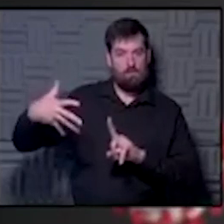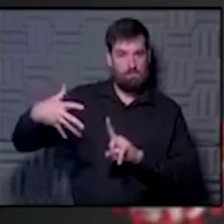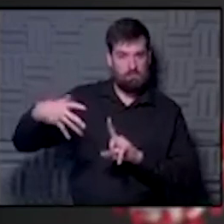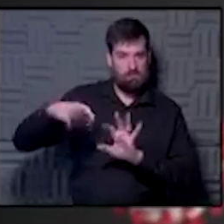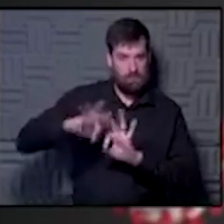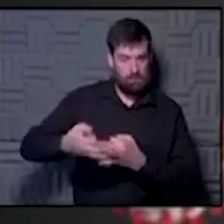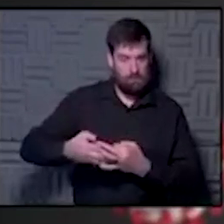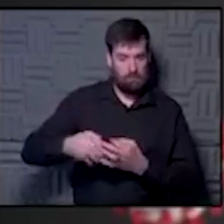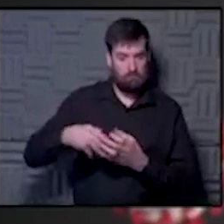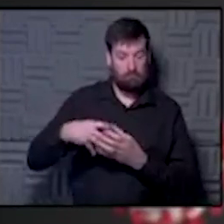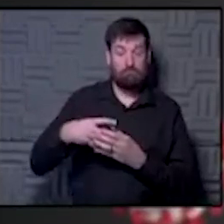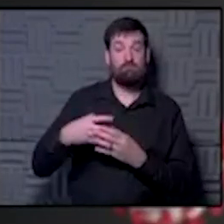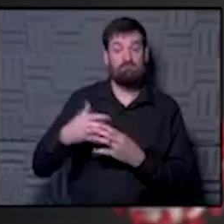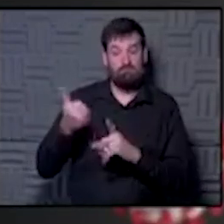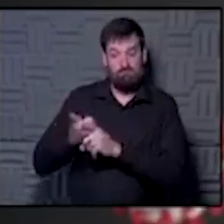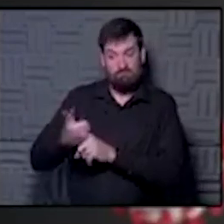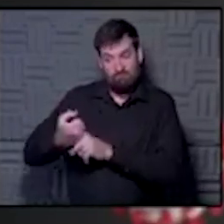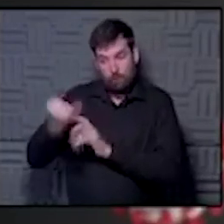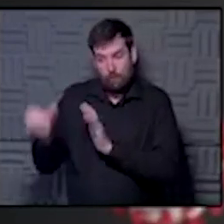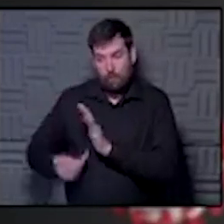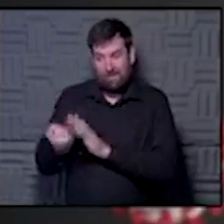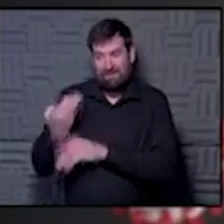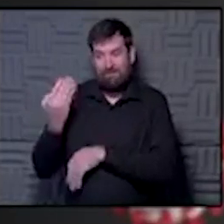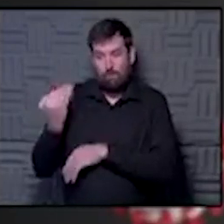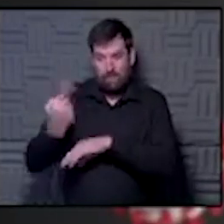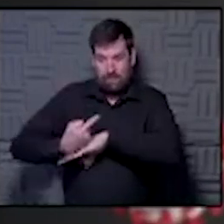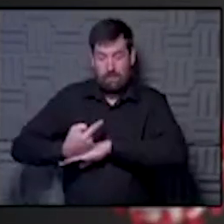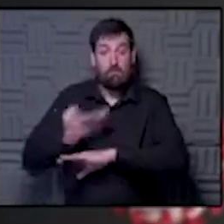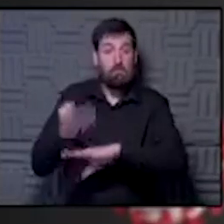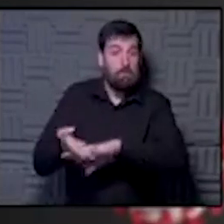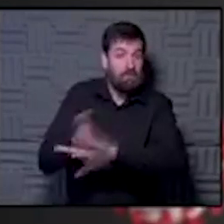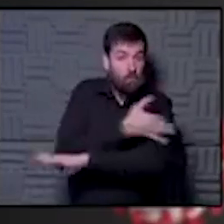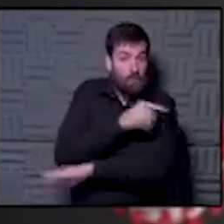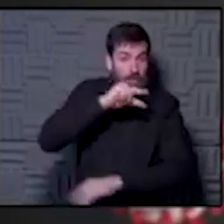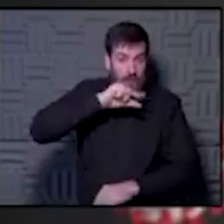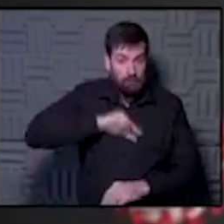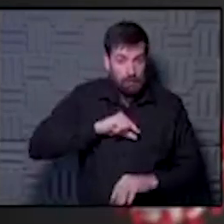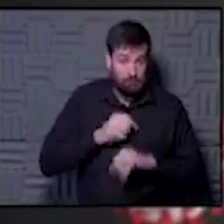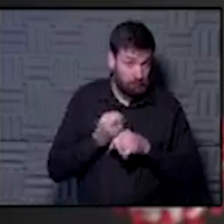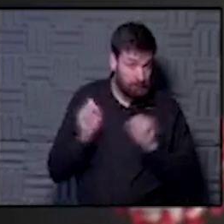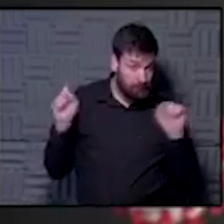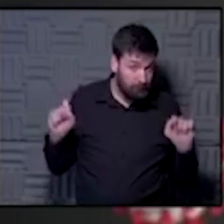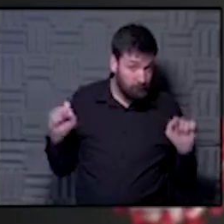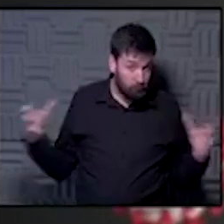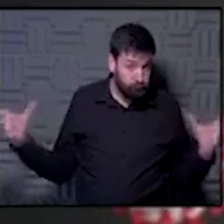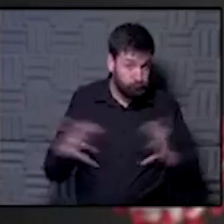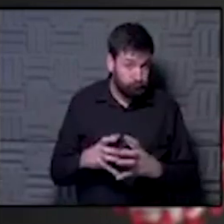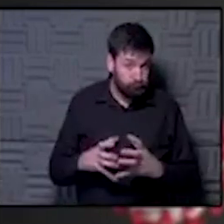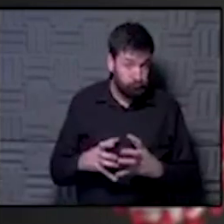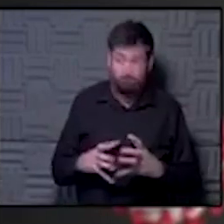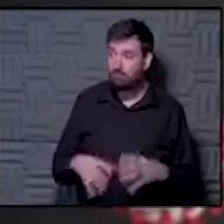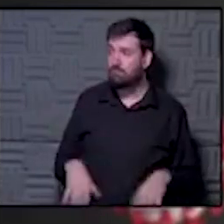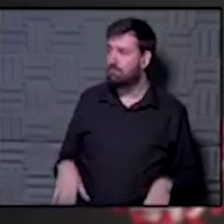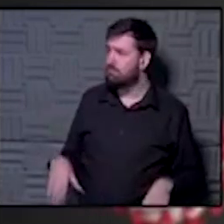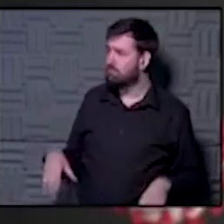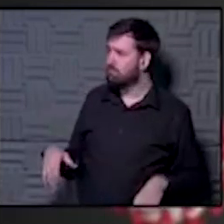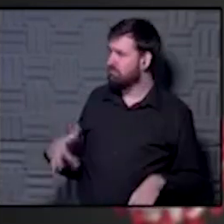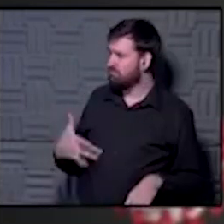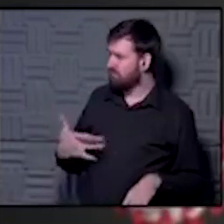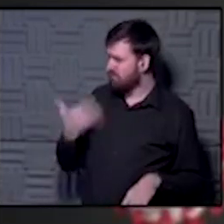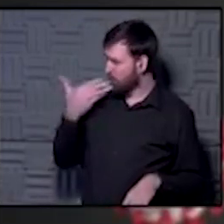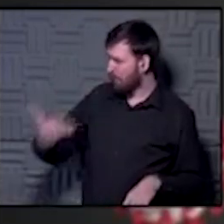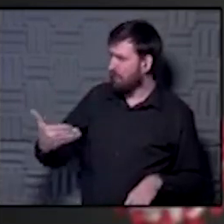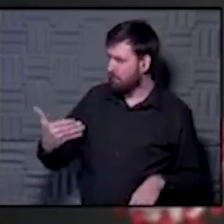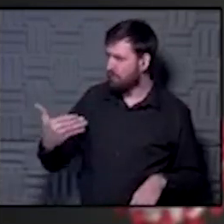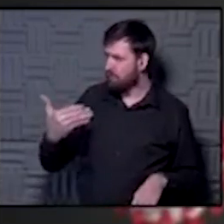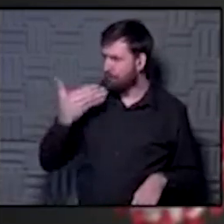outside of our bubble, quarantined for 14 days before Thanksgiving, are we safe to eat together? It makes me feel better that they've